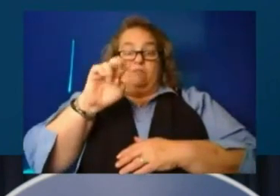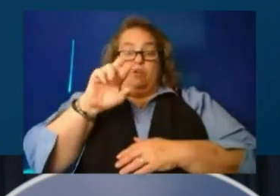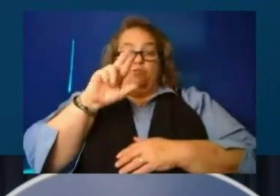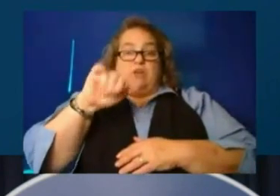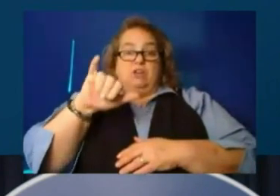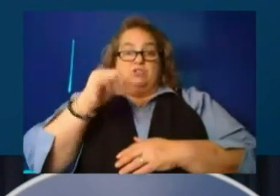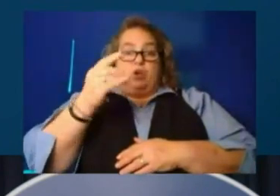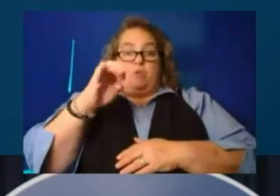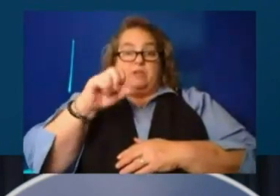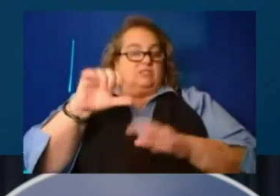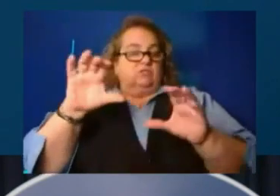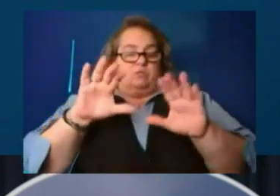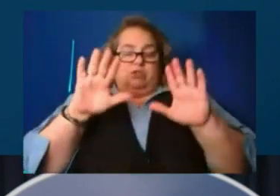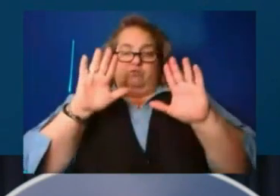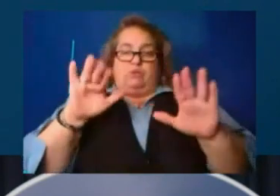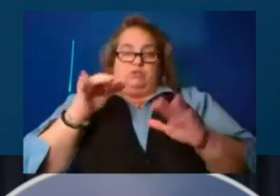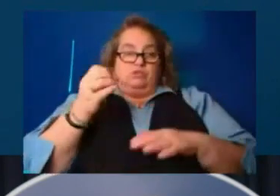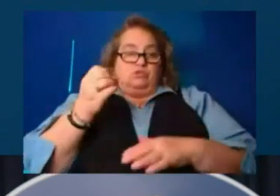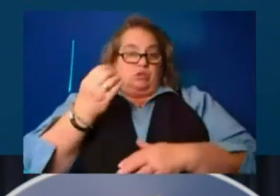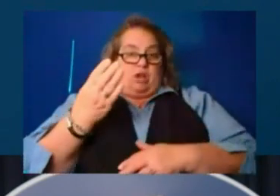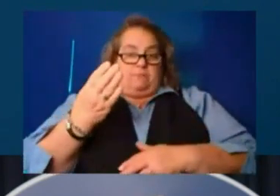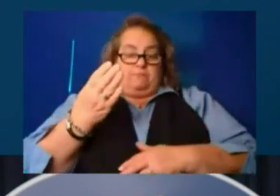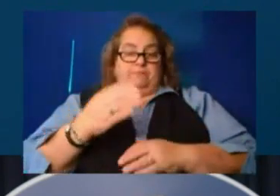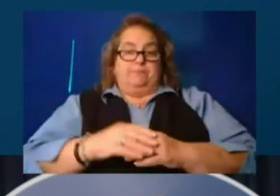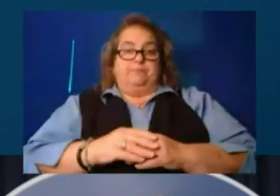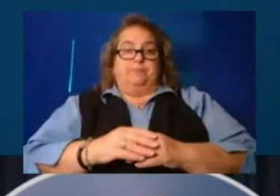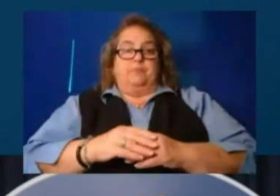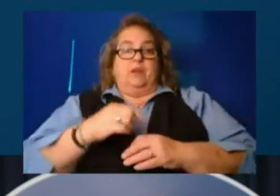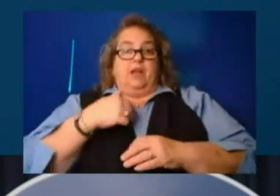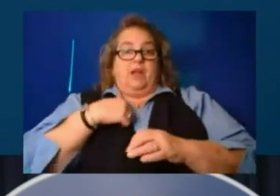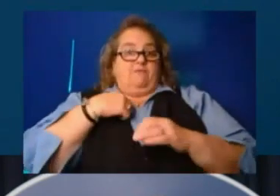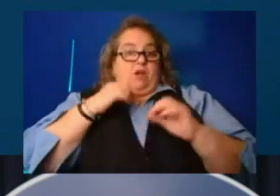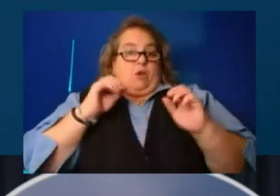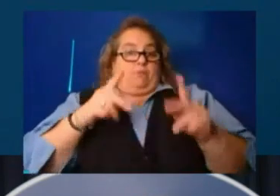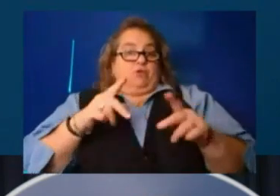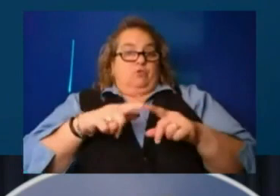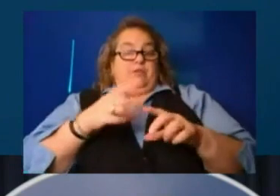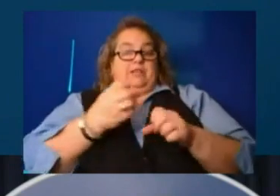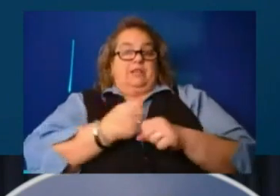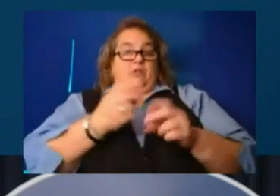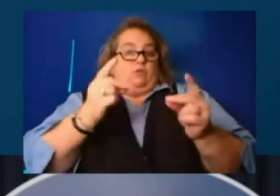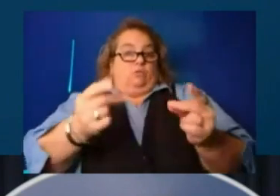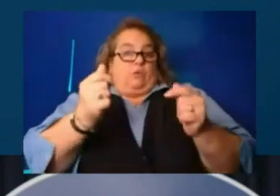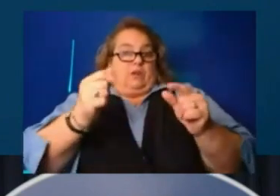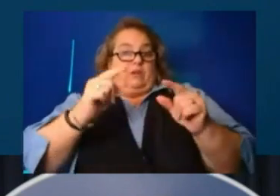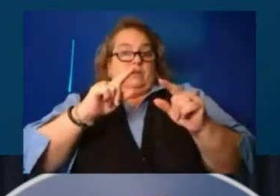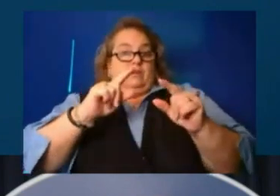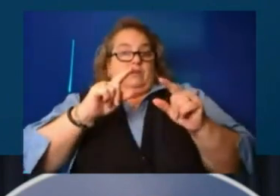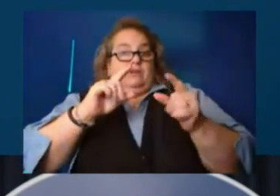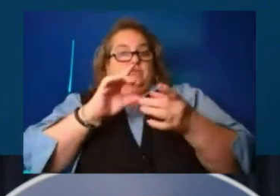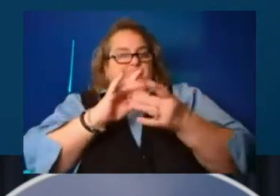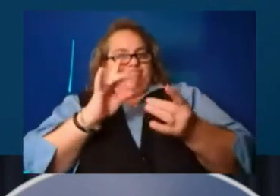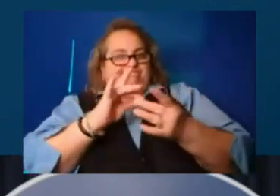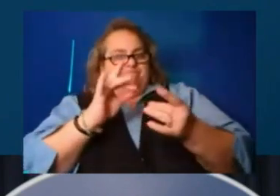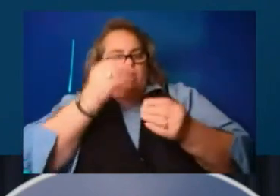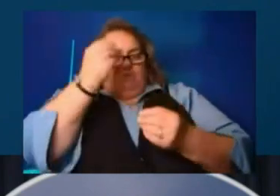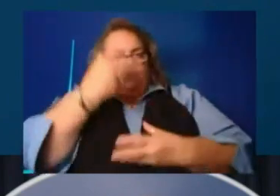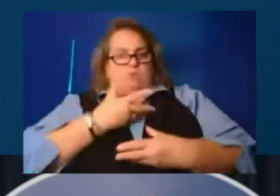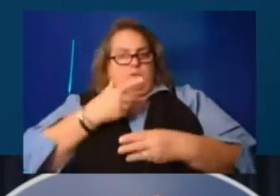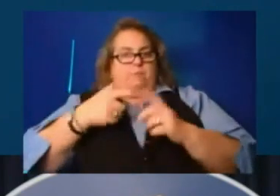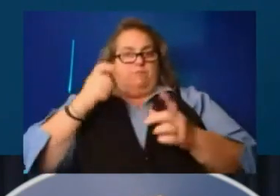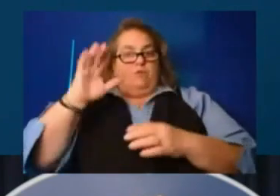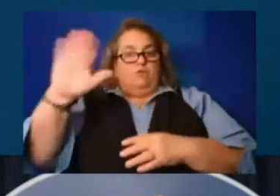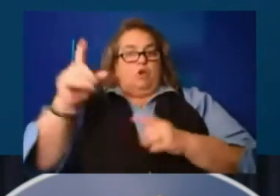job there. Got a chance to get a quick briefing from their emergency management magistrates, uh,